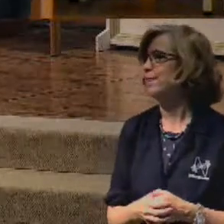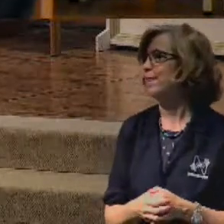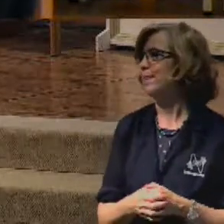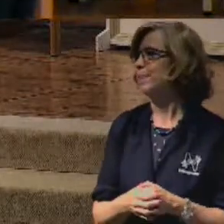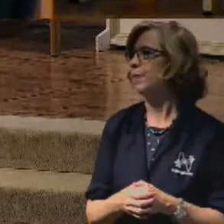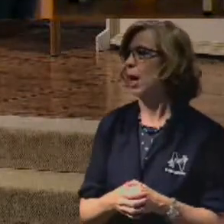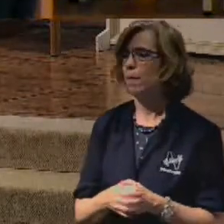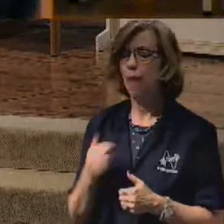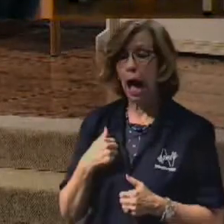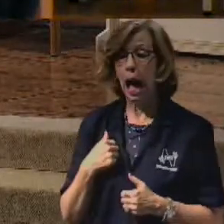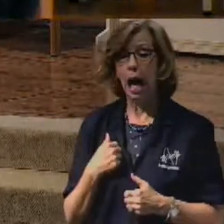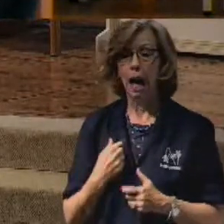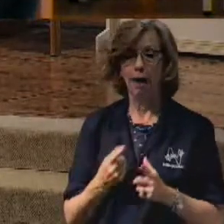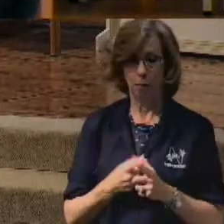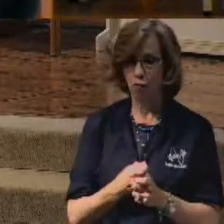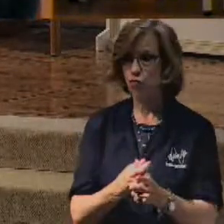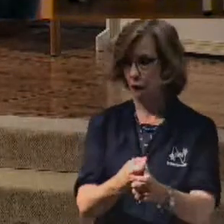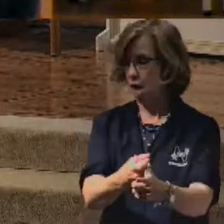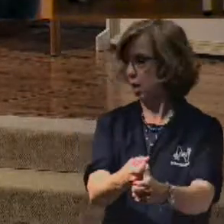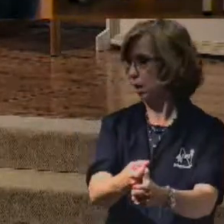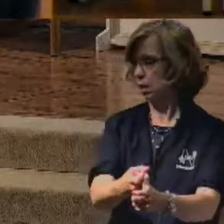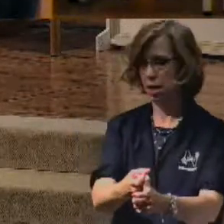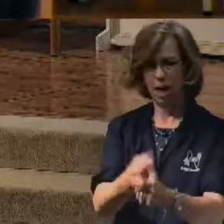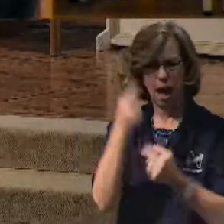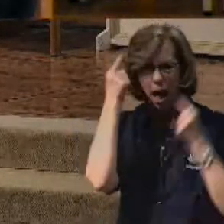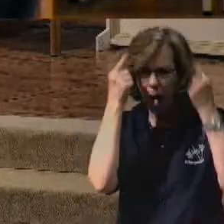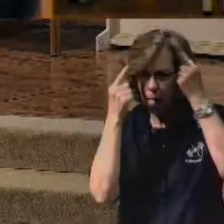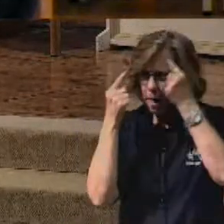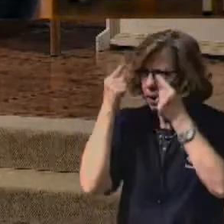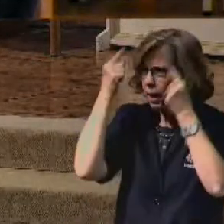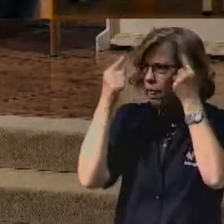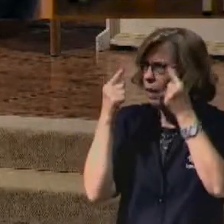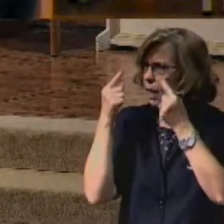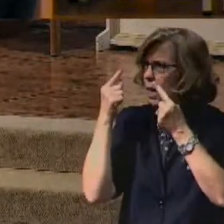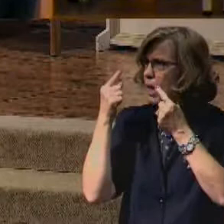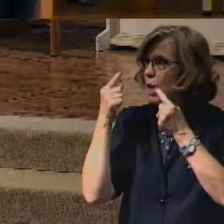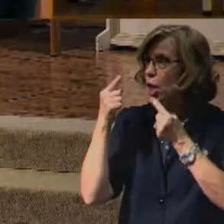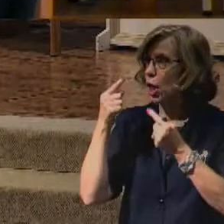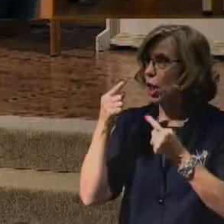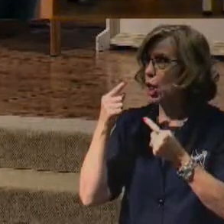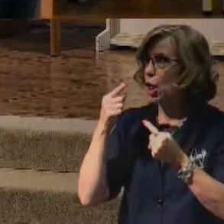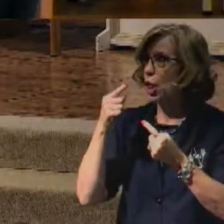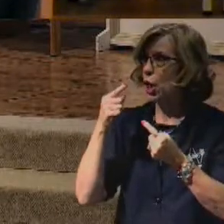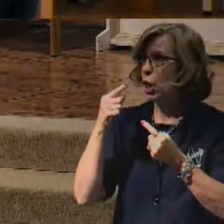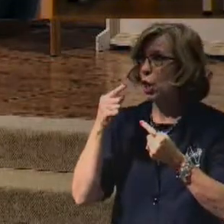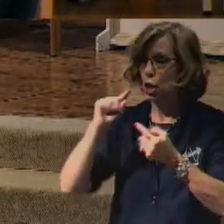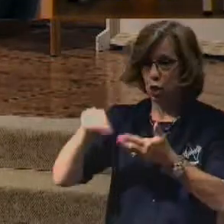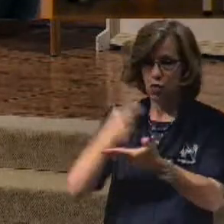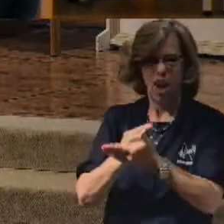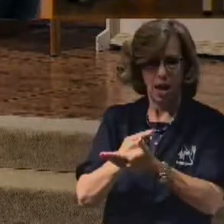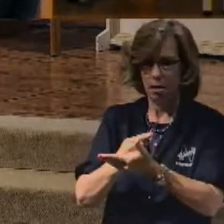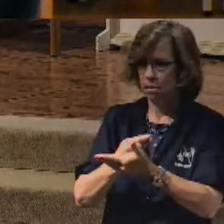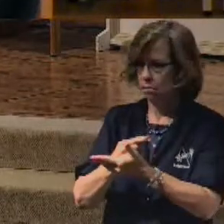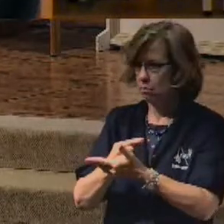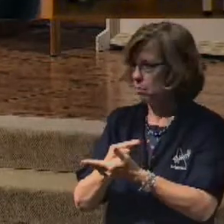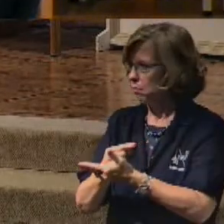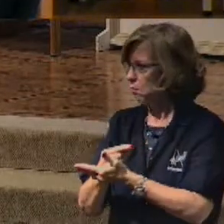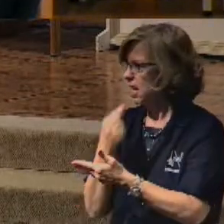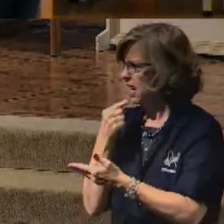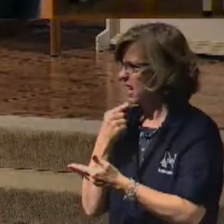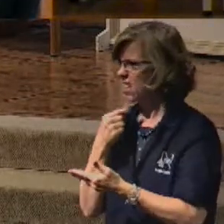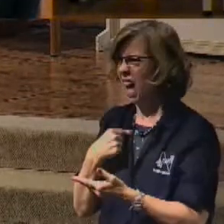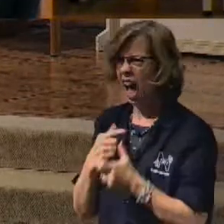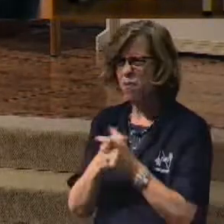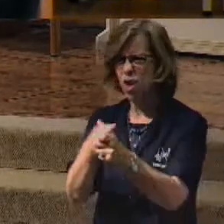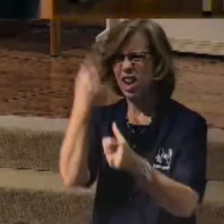So I'm running and I'm thinking about that grade. I'm running for a grade. Something wrong with